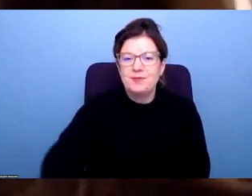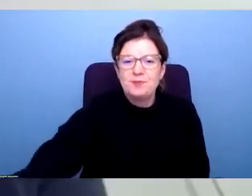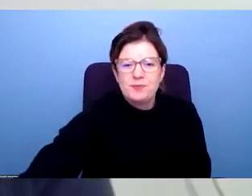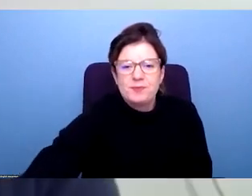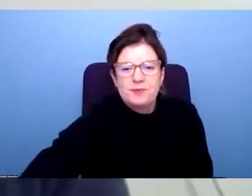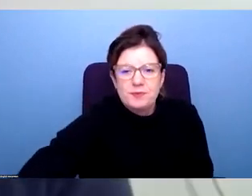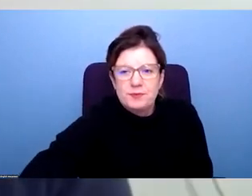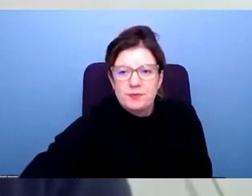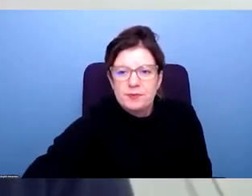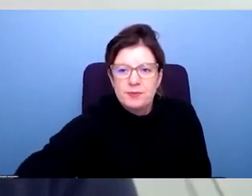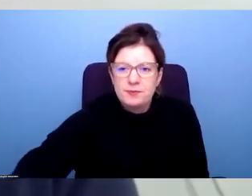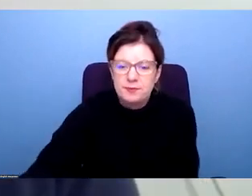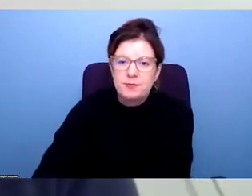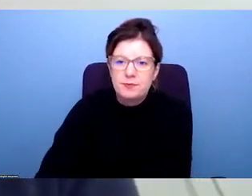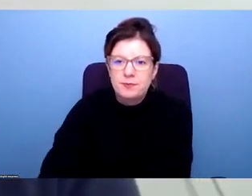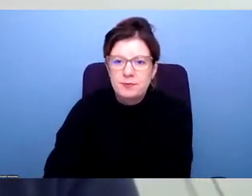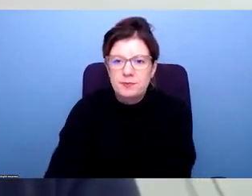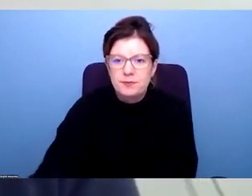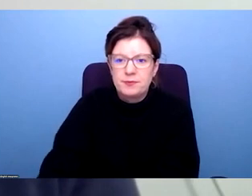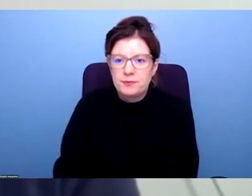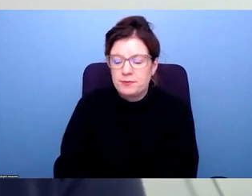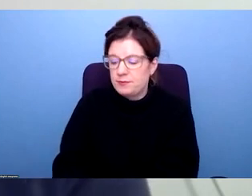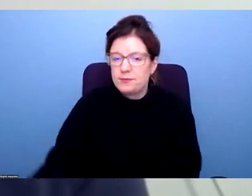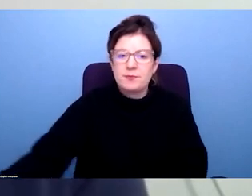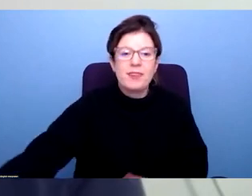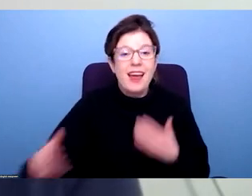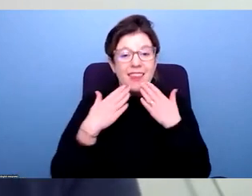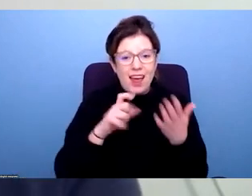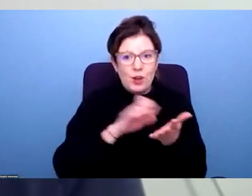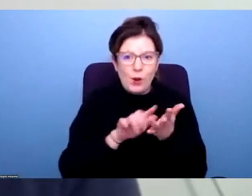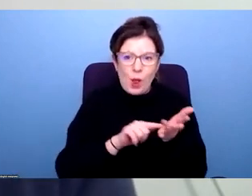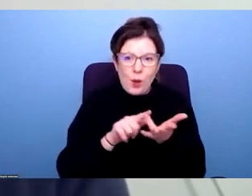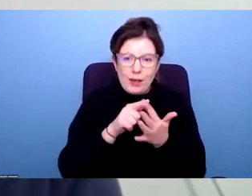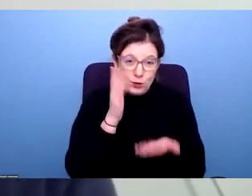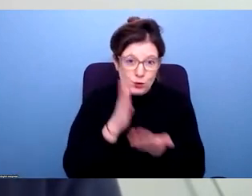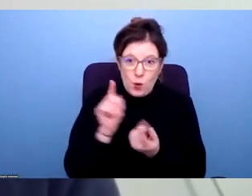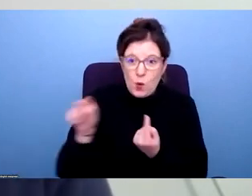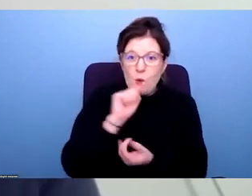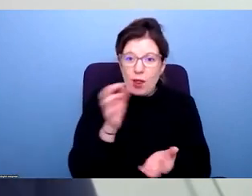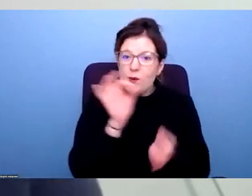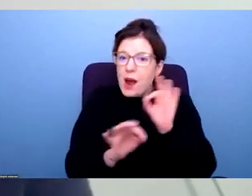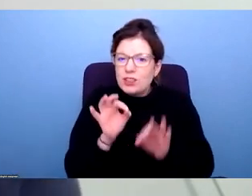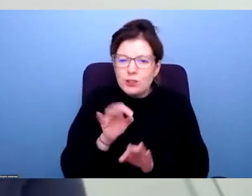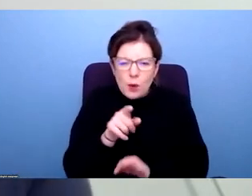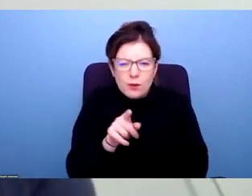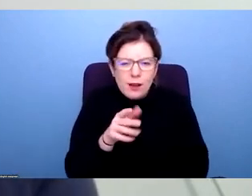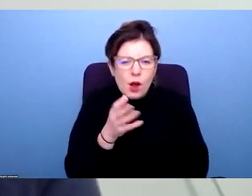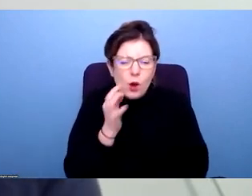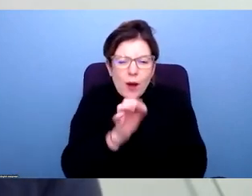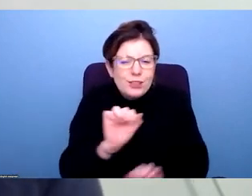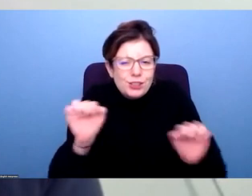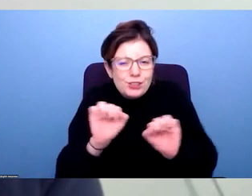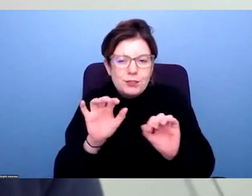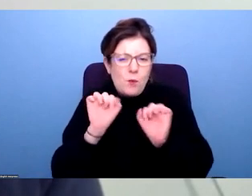Thank you very much, Chloe, and I'm sure that's going to prompt lots of questions and comments from people. So please do hold on to your questions and